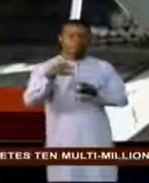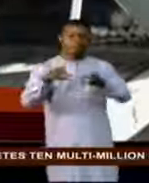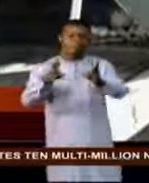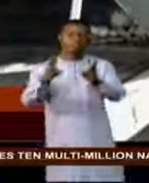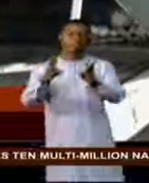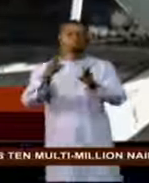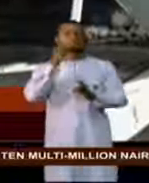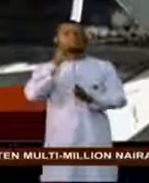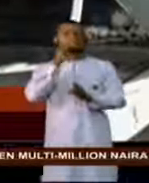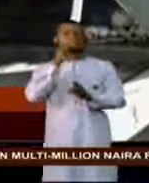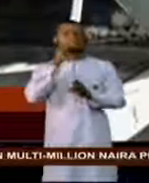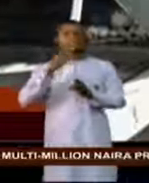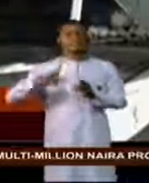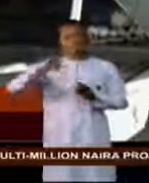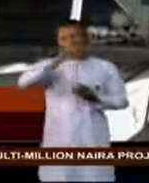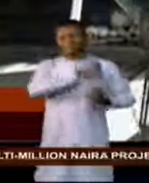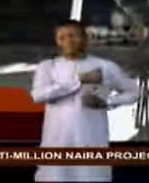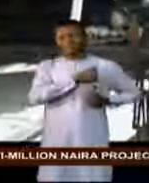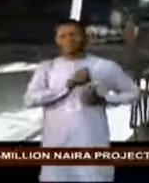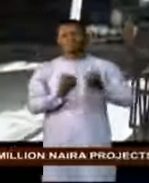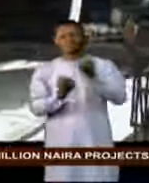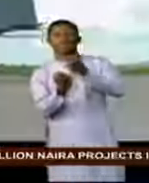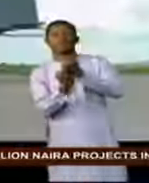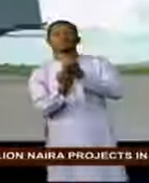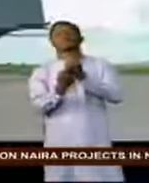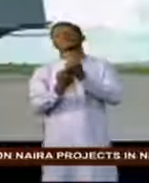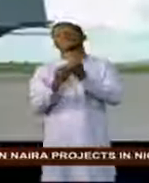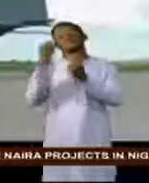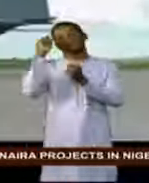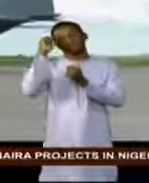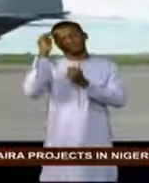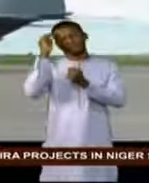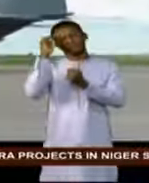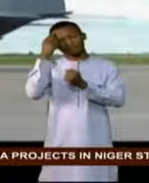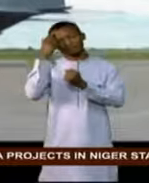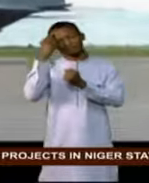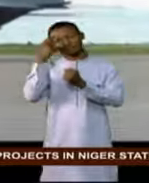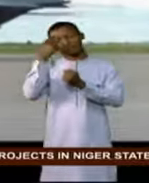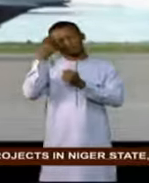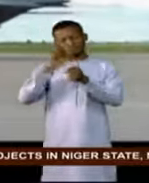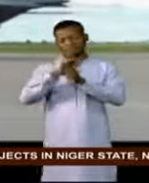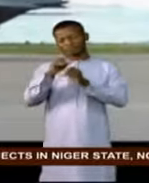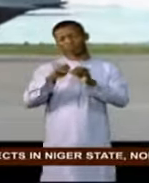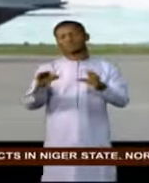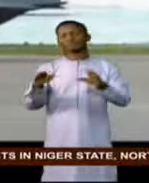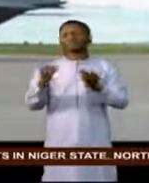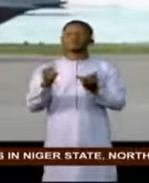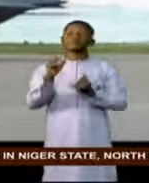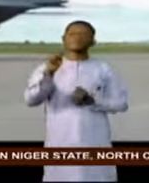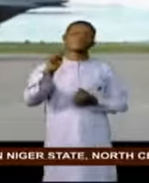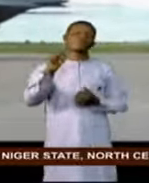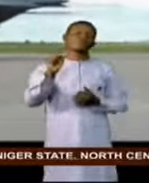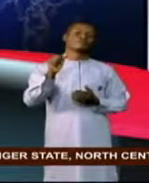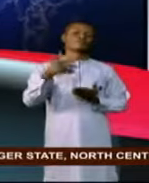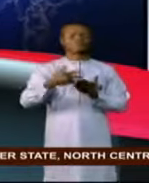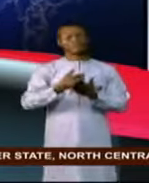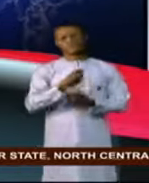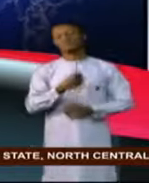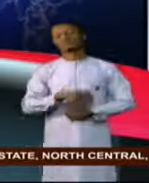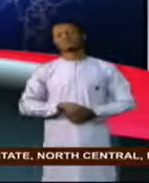is supporting the federal government's fight against COVID-19. Naja Atu Tijani, NTA News.